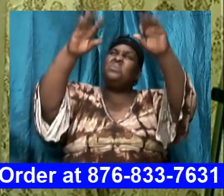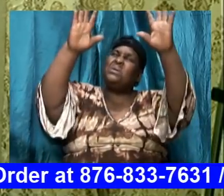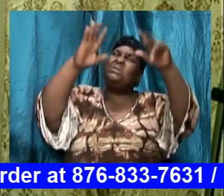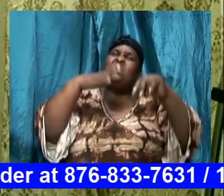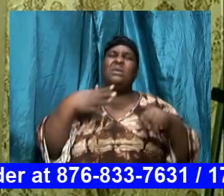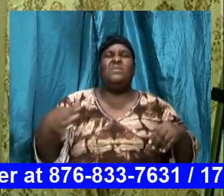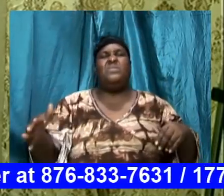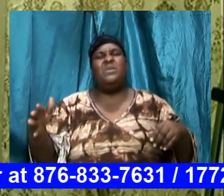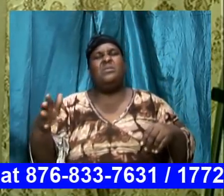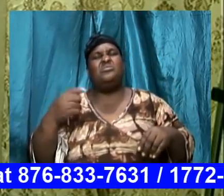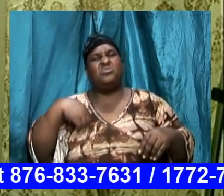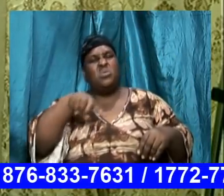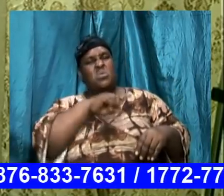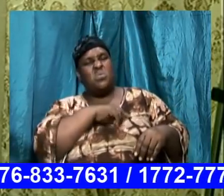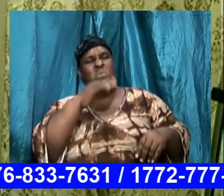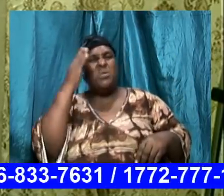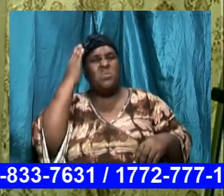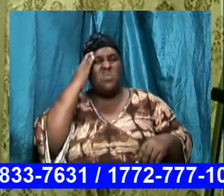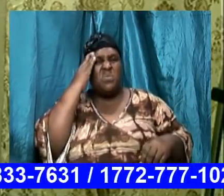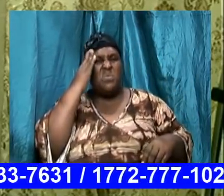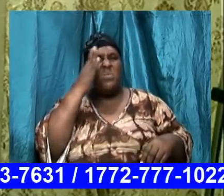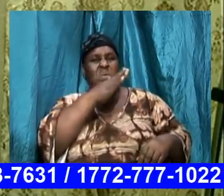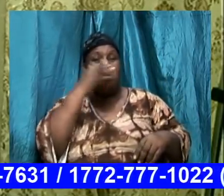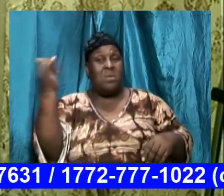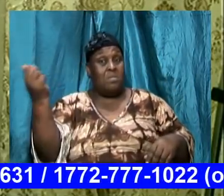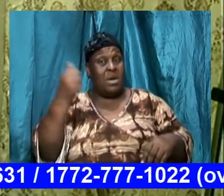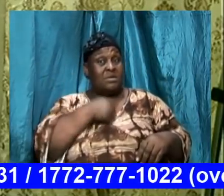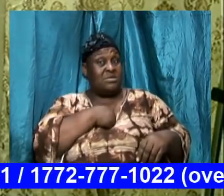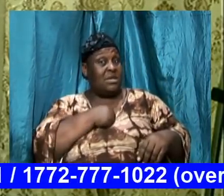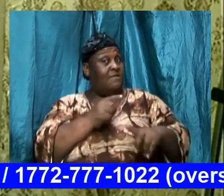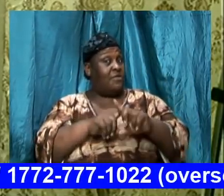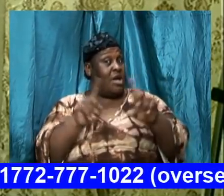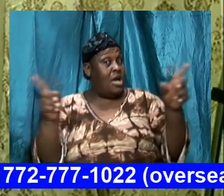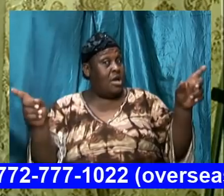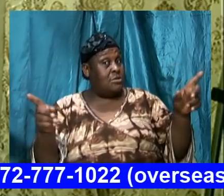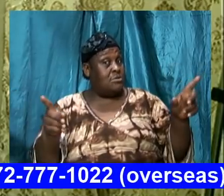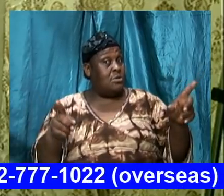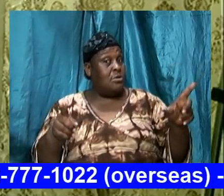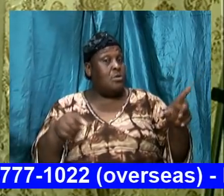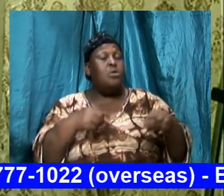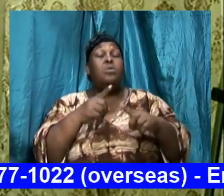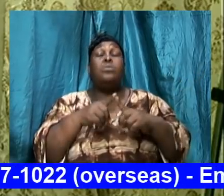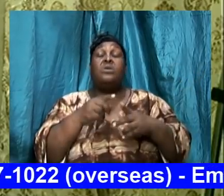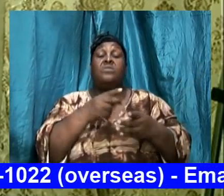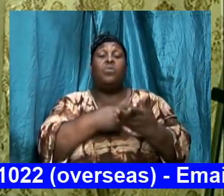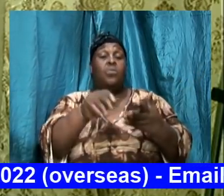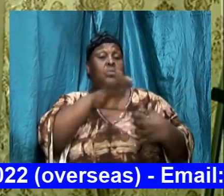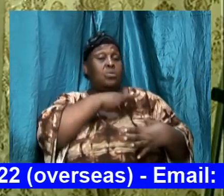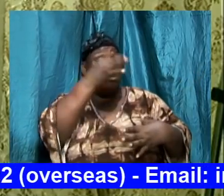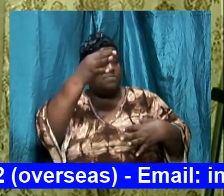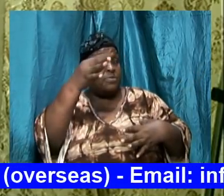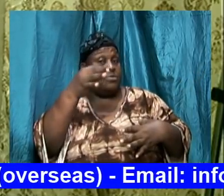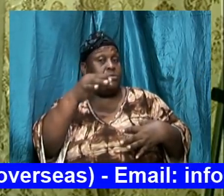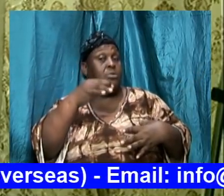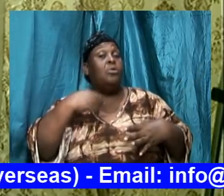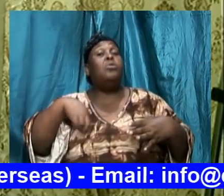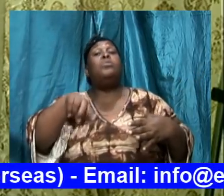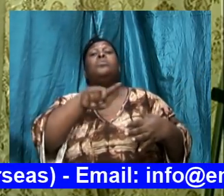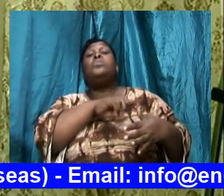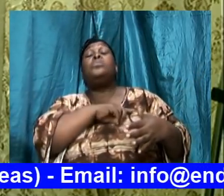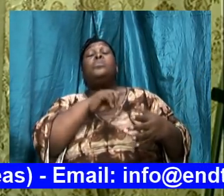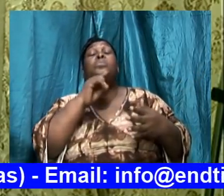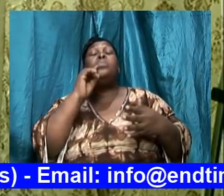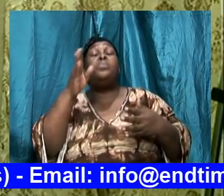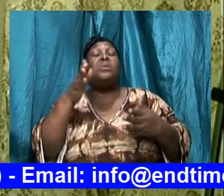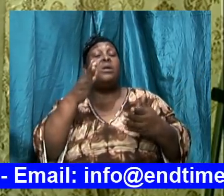by ourselves we cannot when we call upon the Holy Ghost he will but he expects us to do something what is it that we are going to do when we